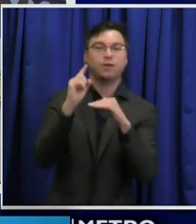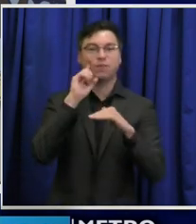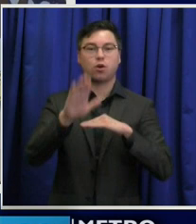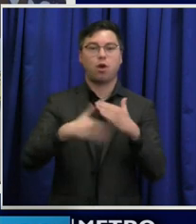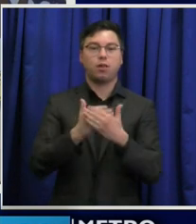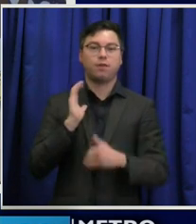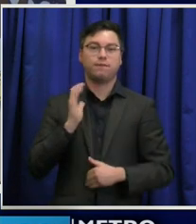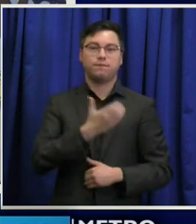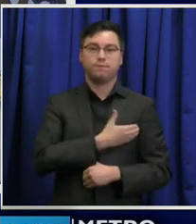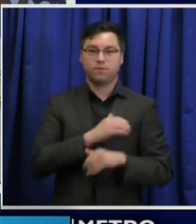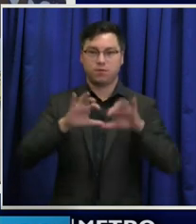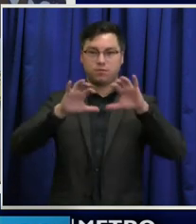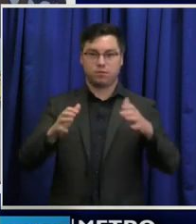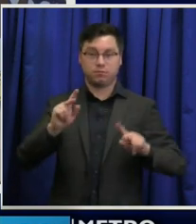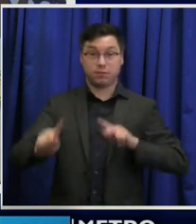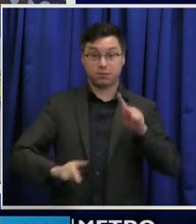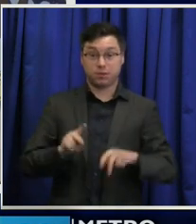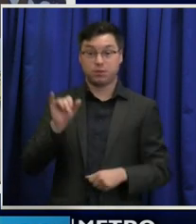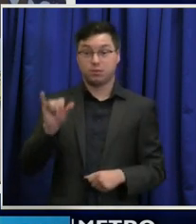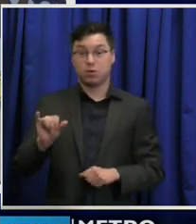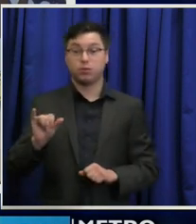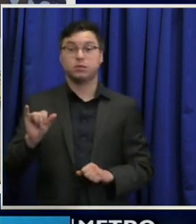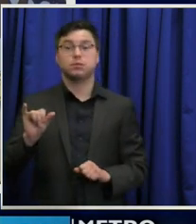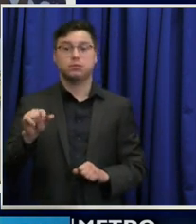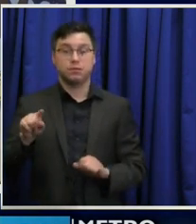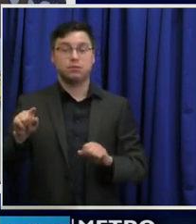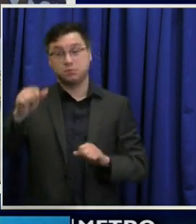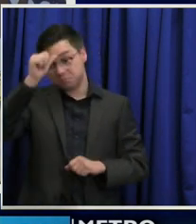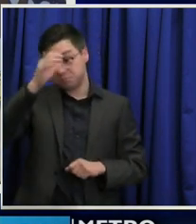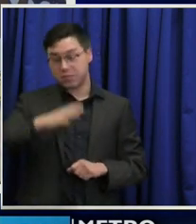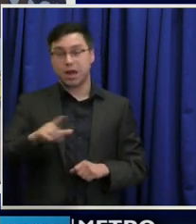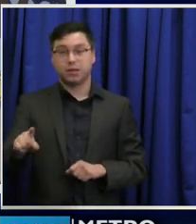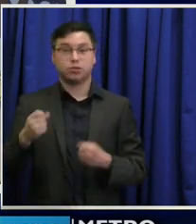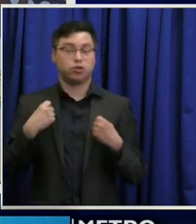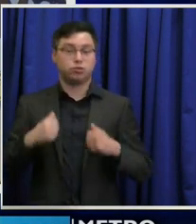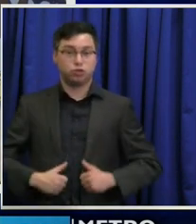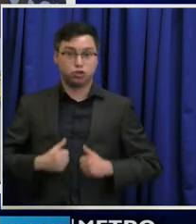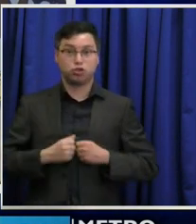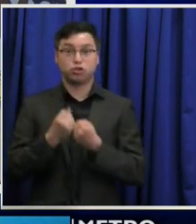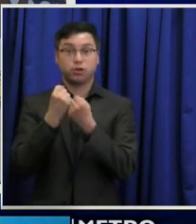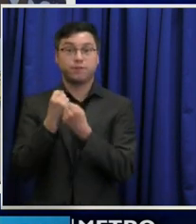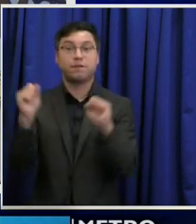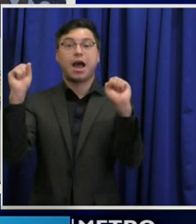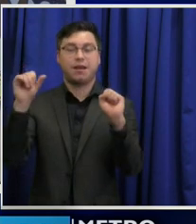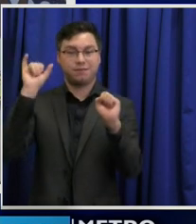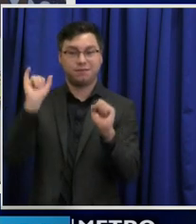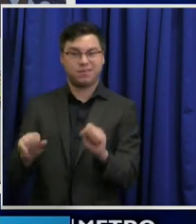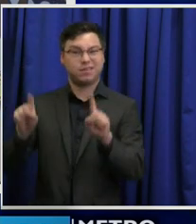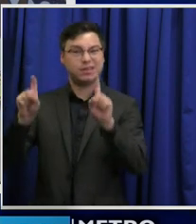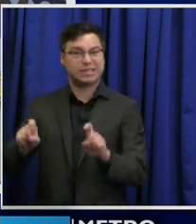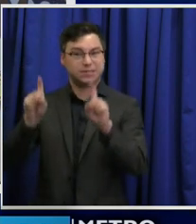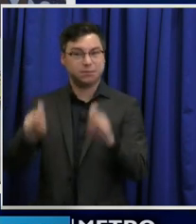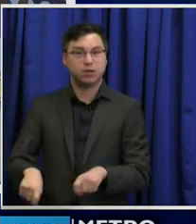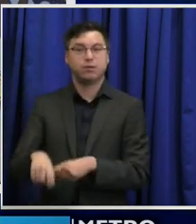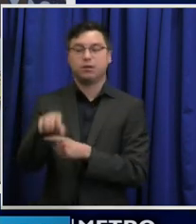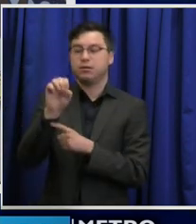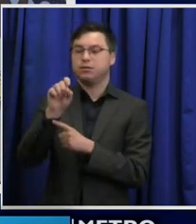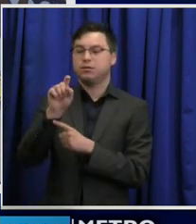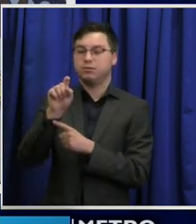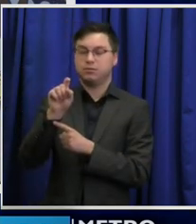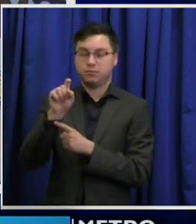These men were survivors of the Tuskegee experiment, an experiment so egregious and ethically out of bounds